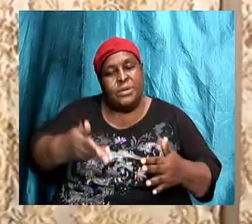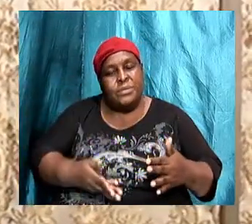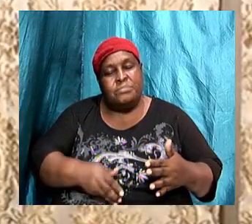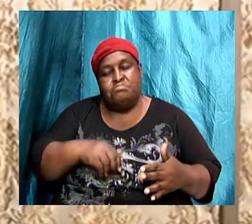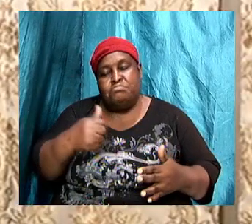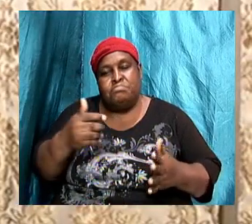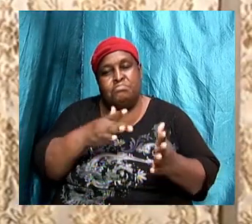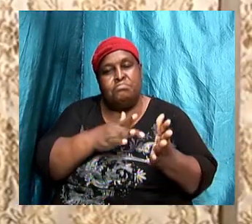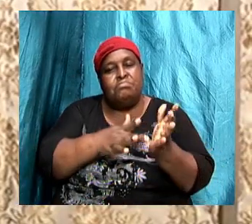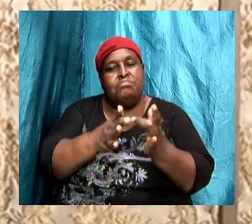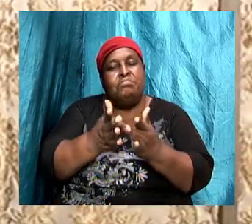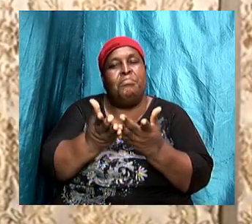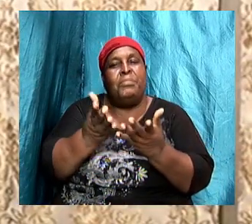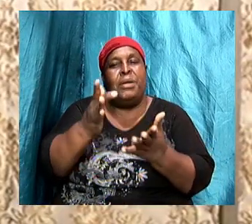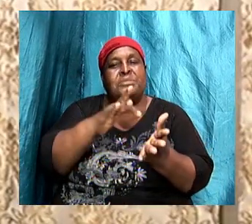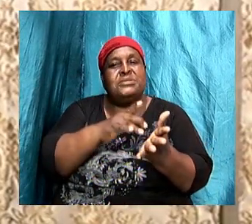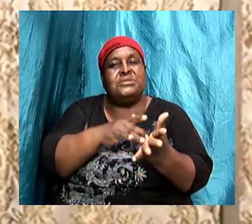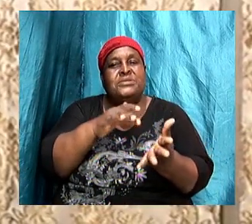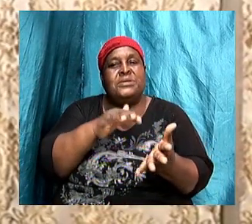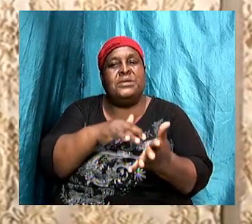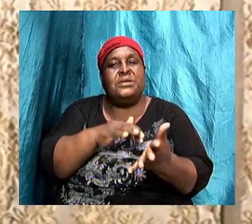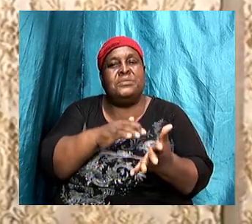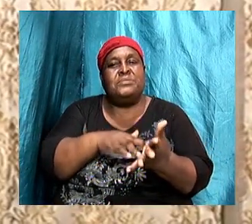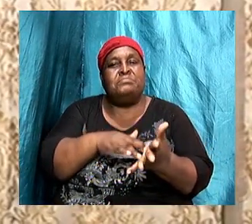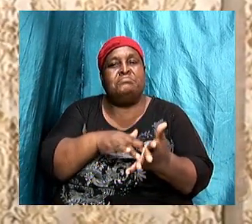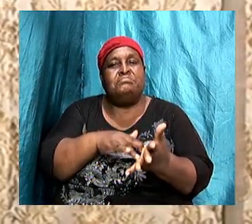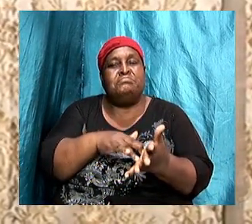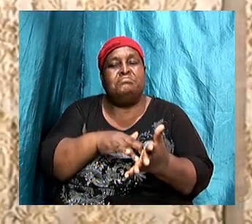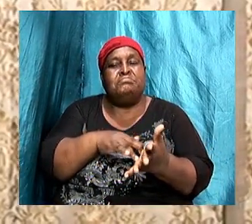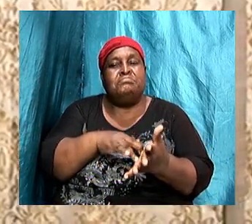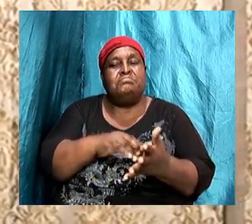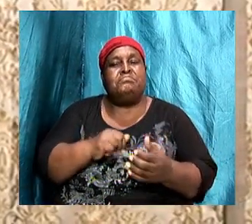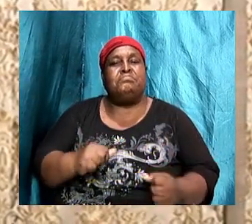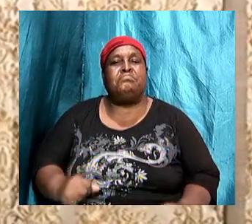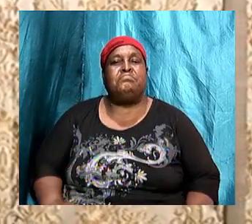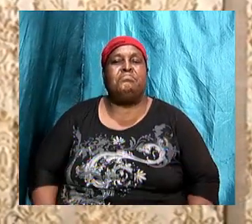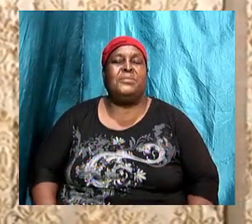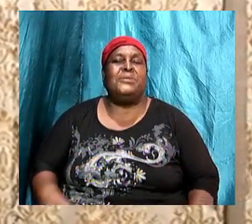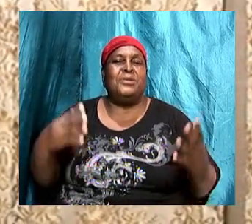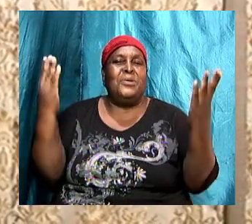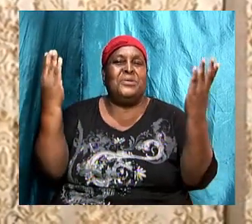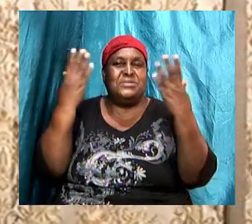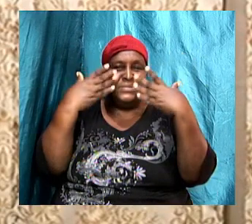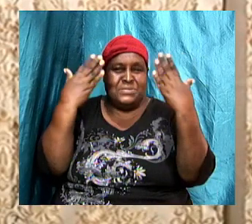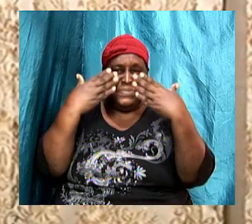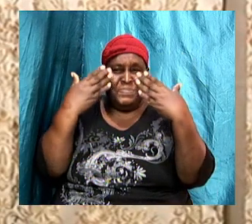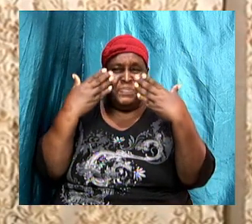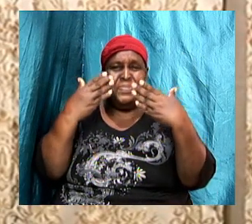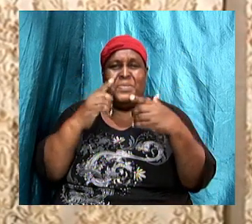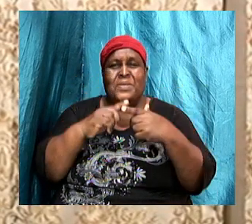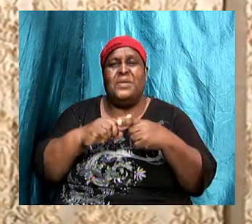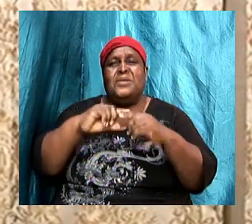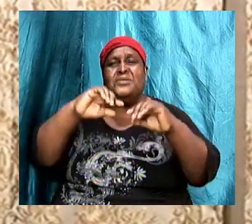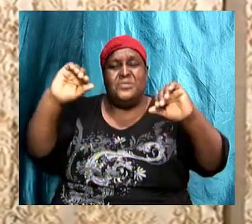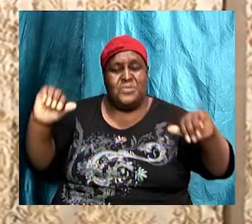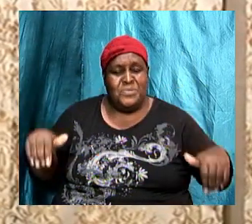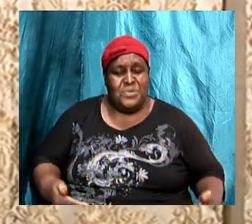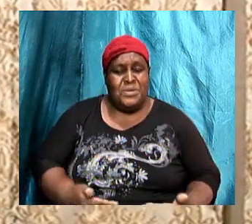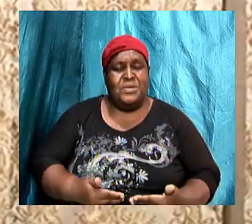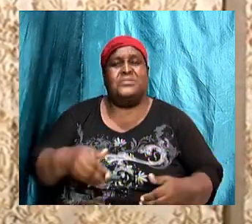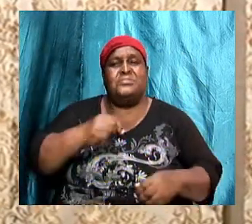it is absolutely awesome to greet all of you